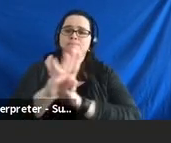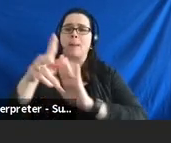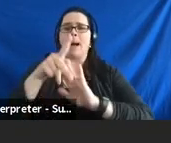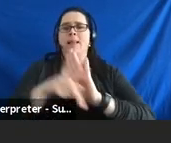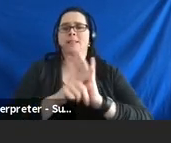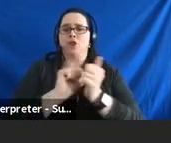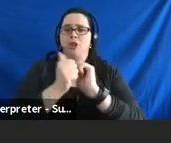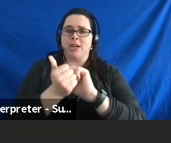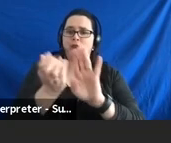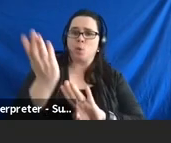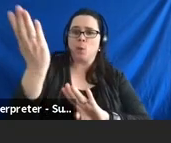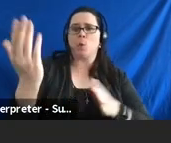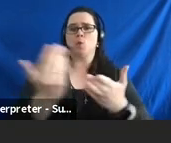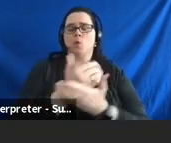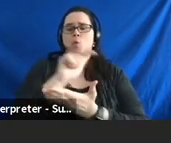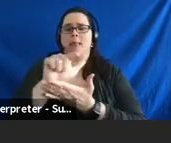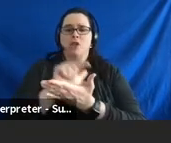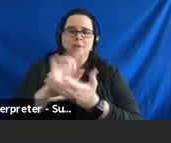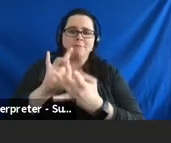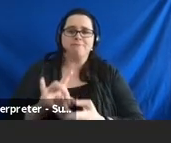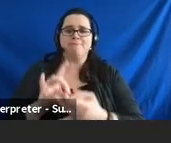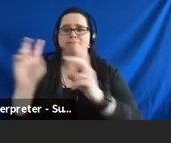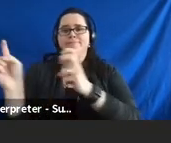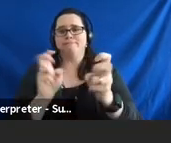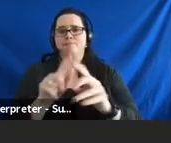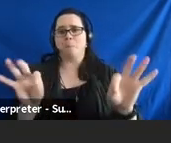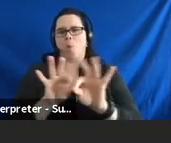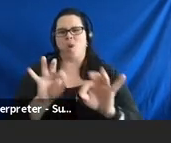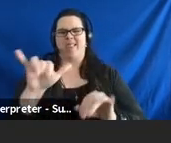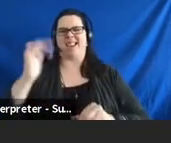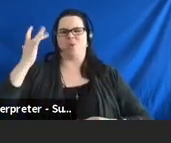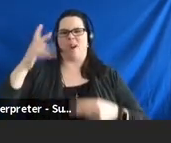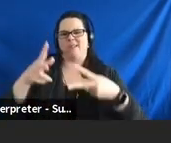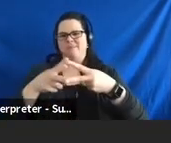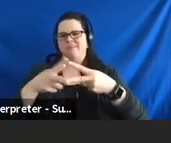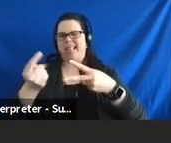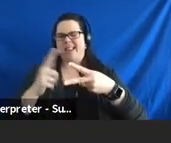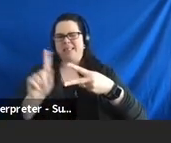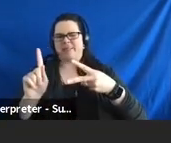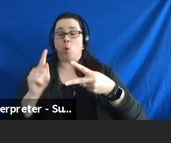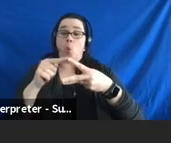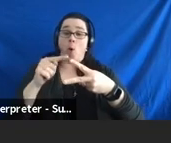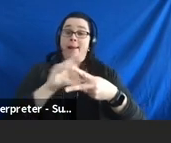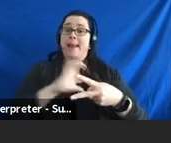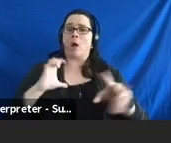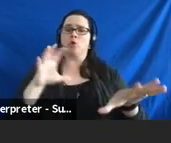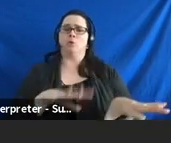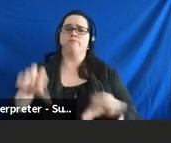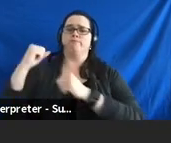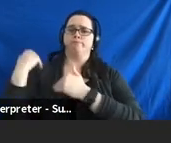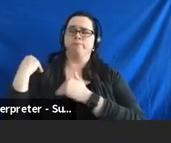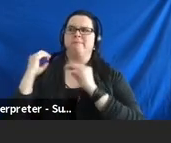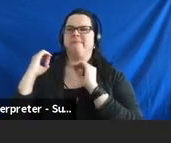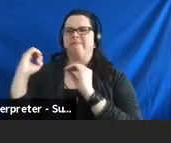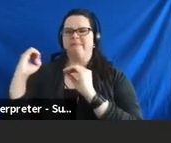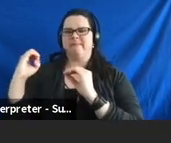help them propose new legislation on issues that are important to them. So, that's how we, those two are a little bit different. One is the council doing the